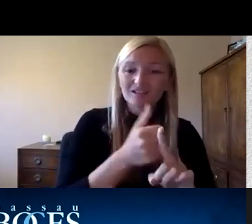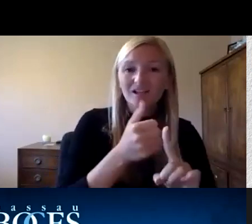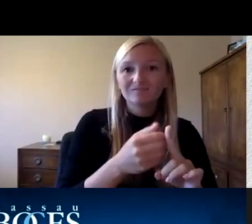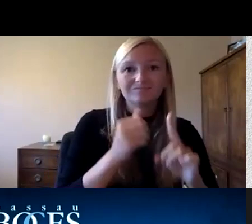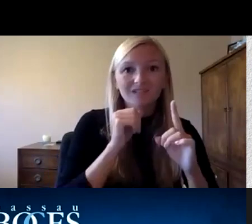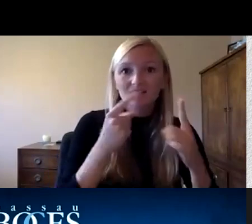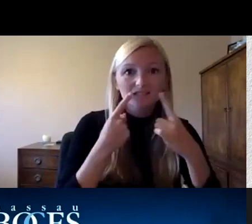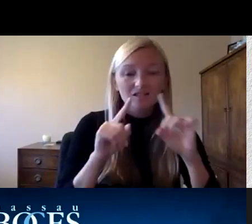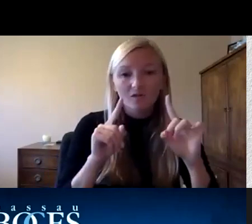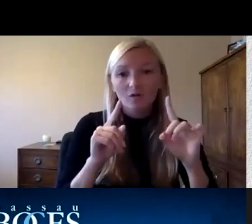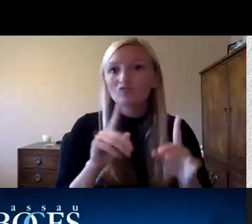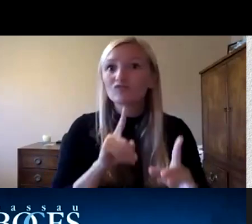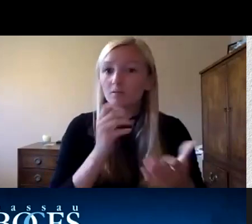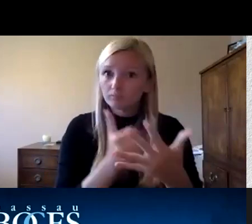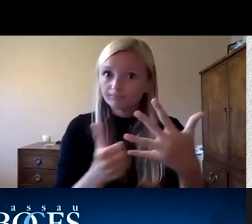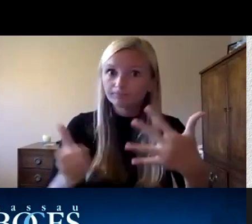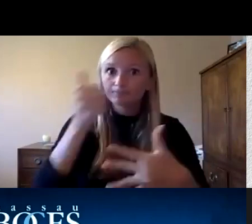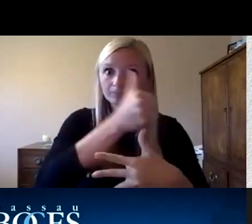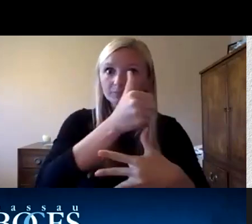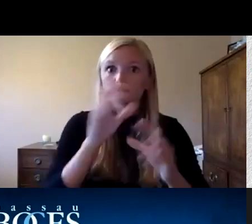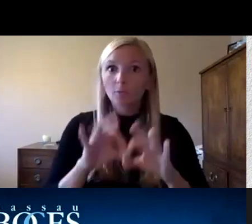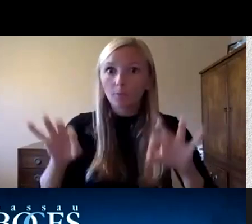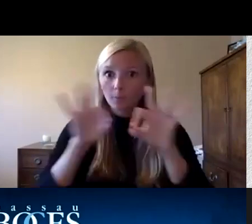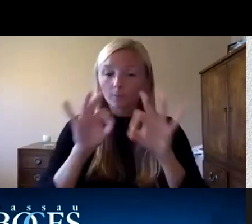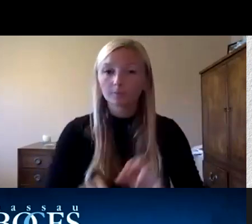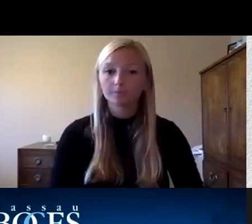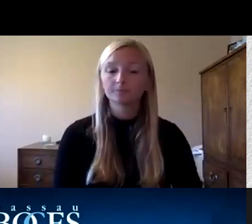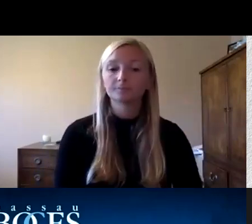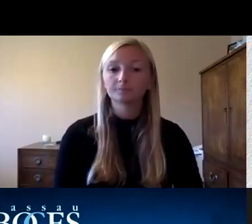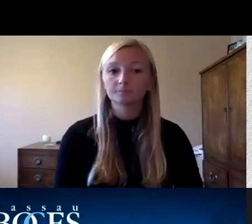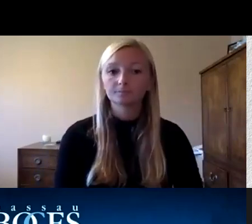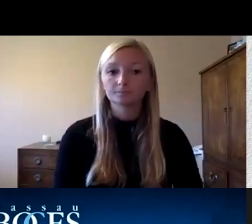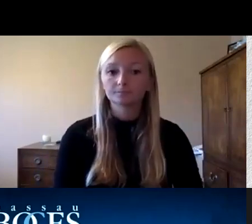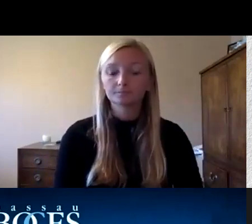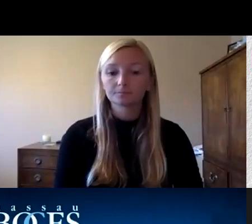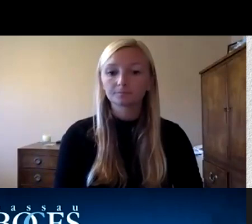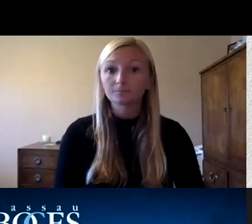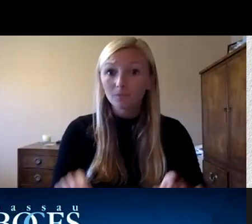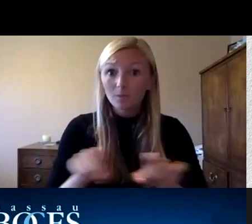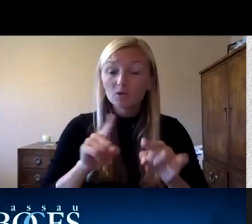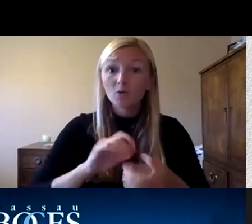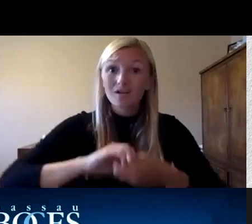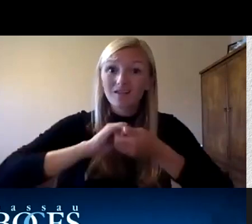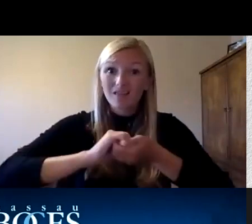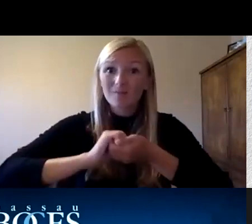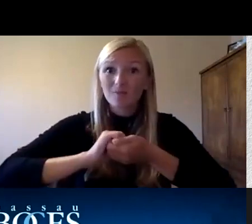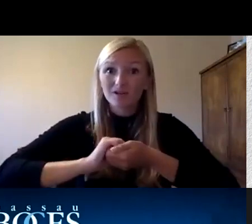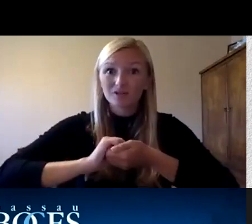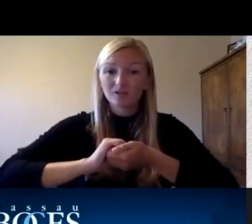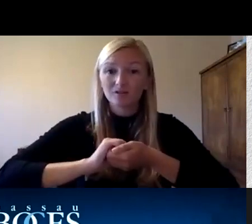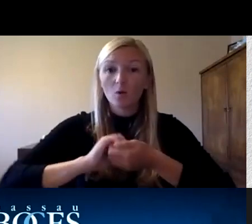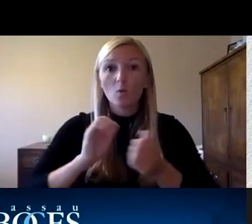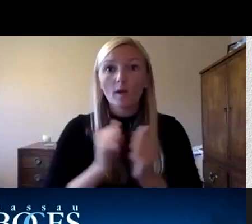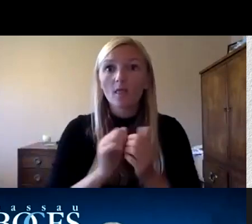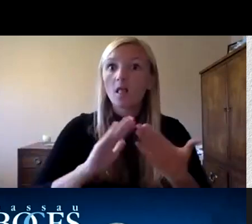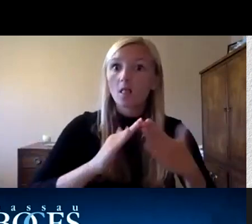process of prioritization is going to be critical moving forward but also collaboration with you know local